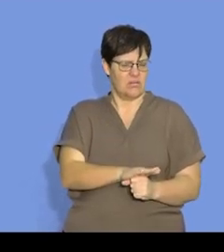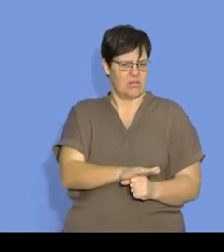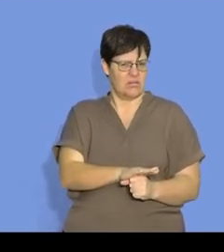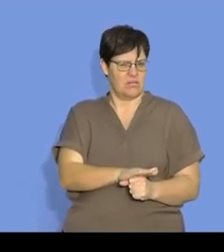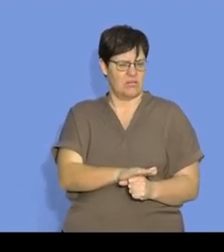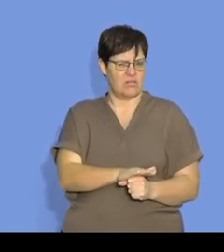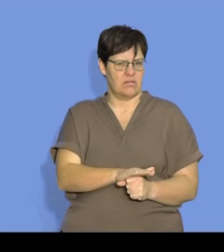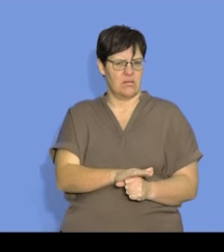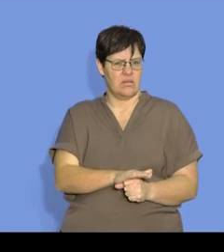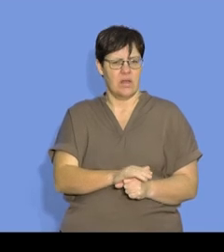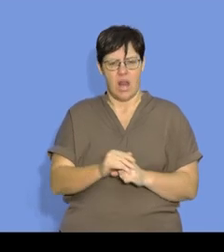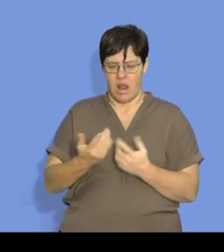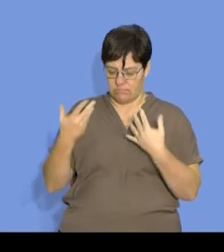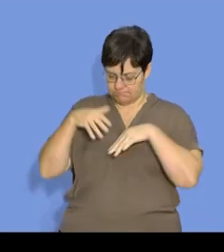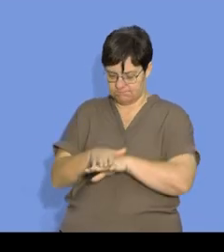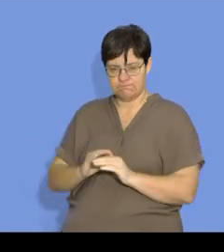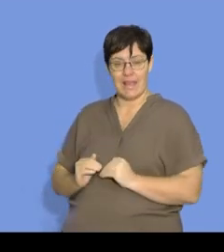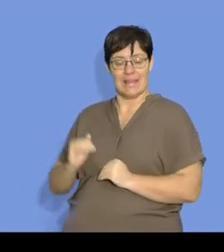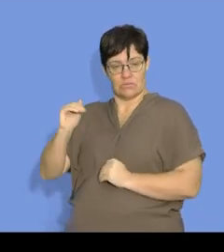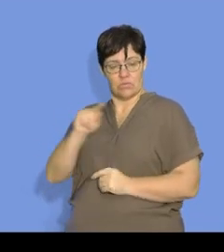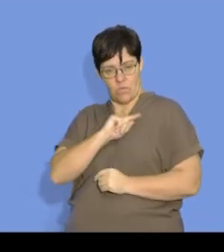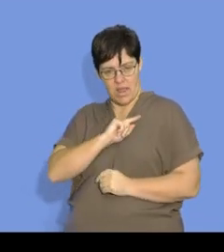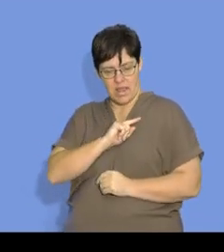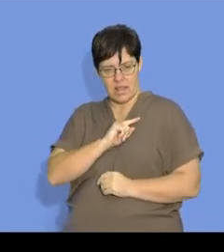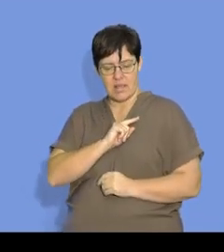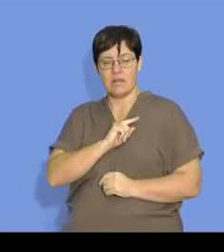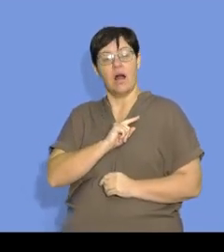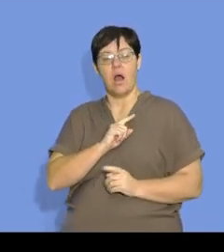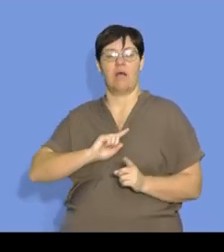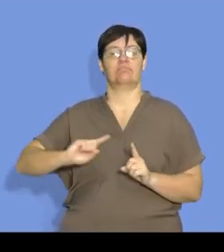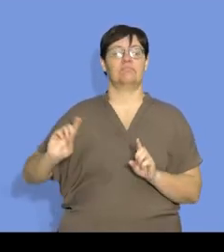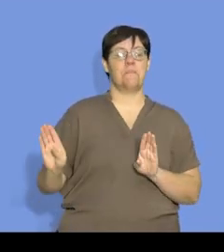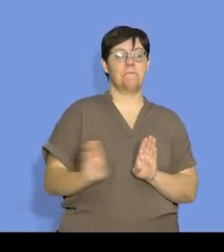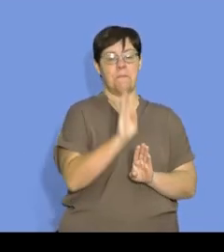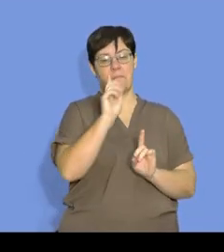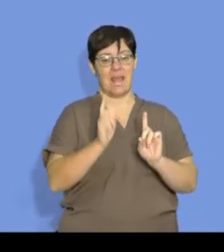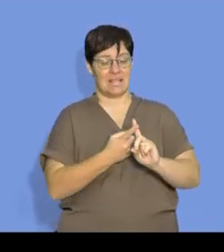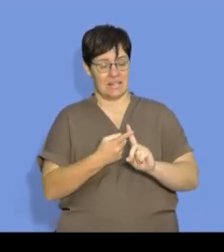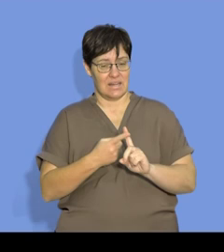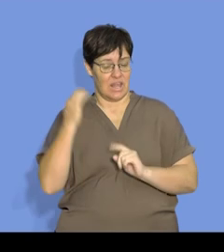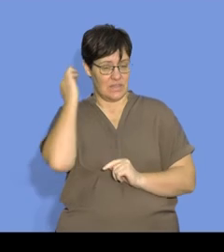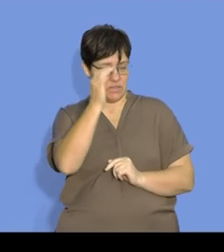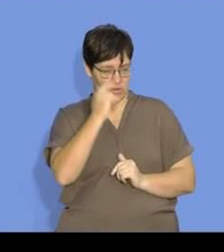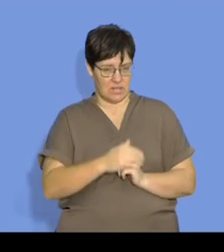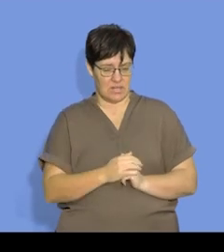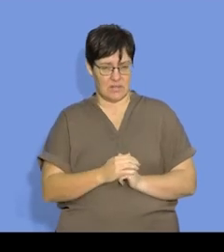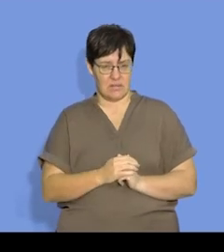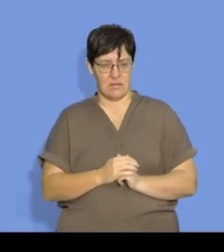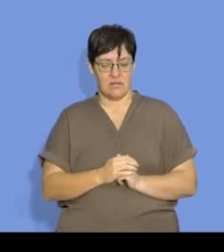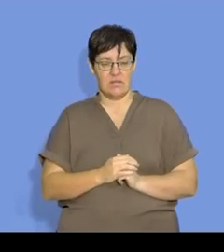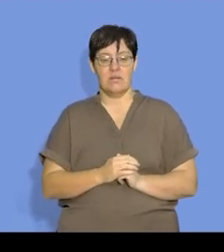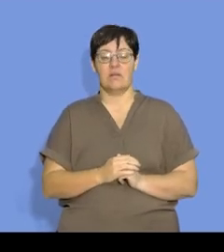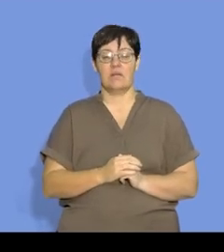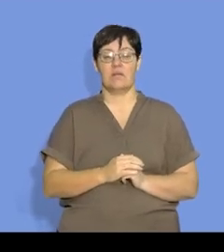lead to an increase in reaction rate? According to the collision theory, we can now say that